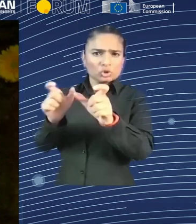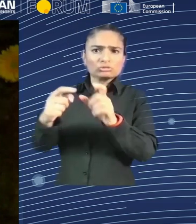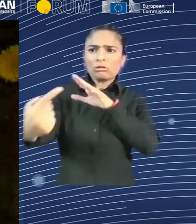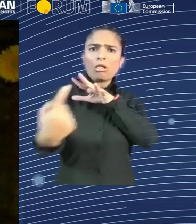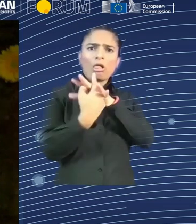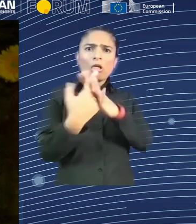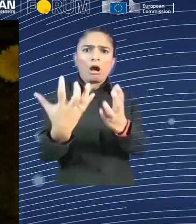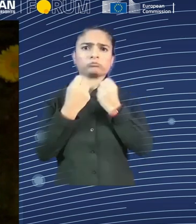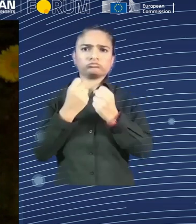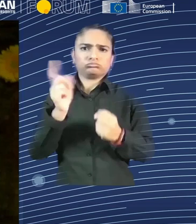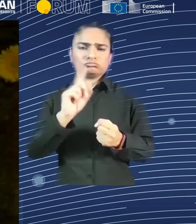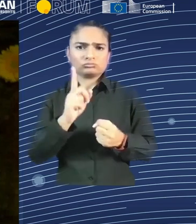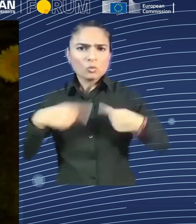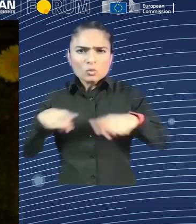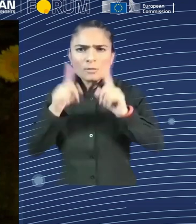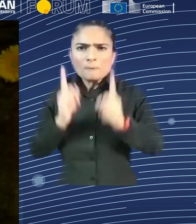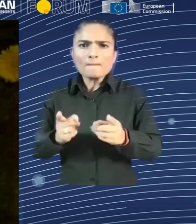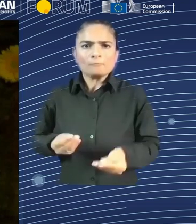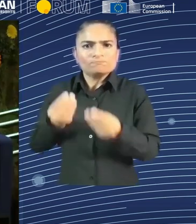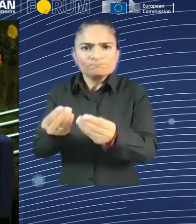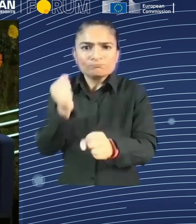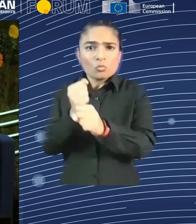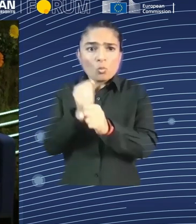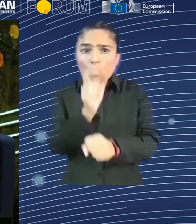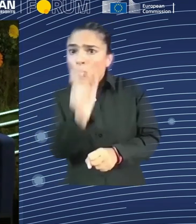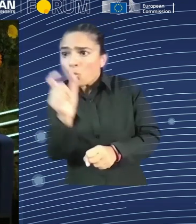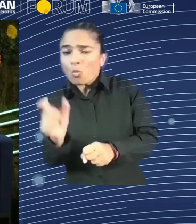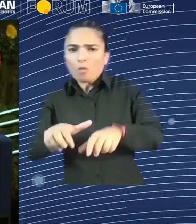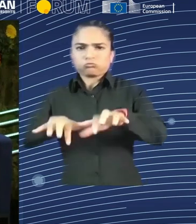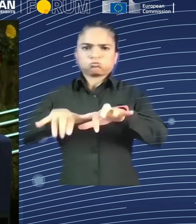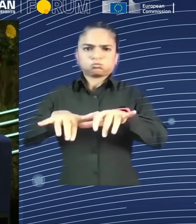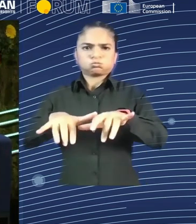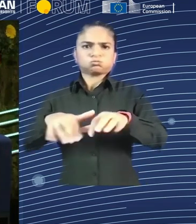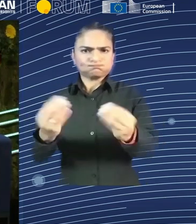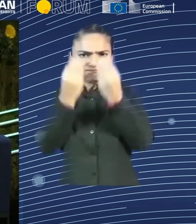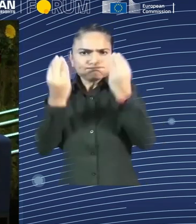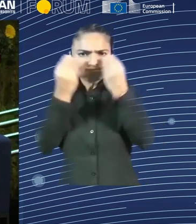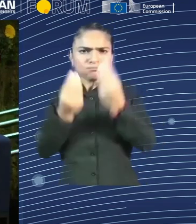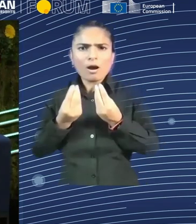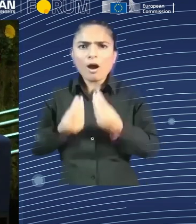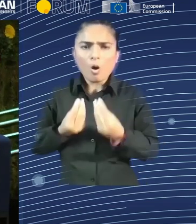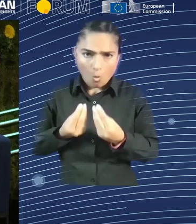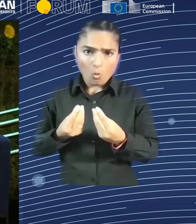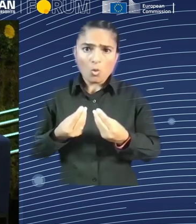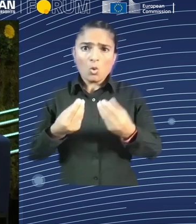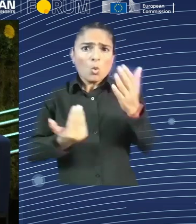training on reskilling of workers, that they can be better prepared to the jobs of the future.